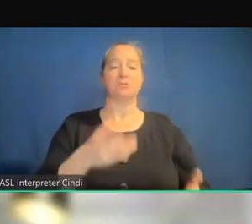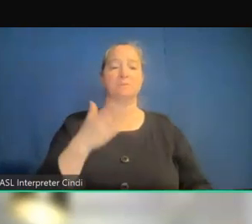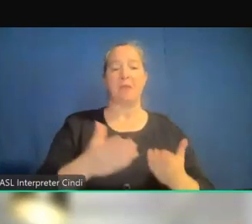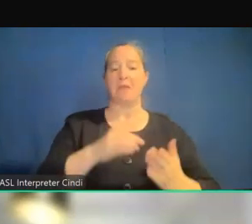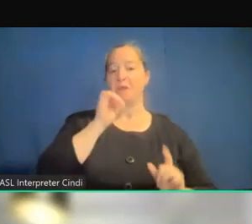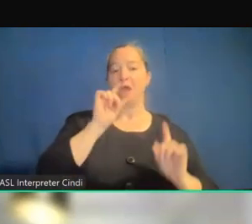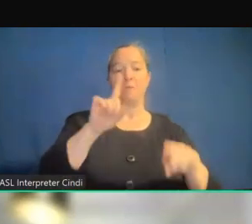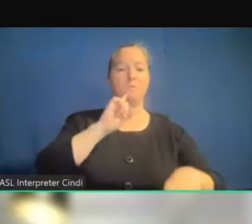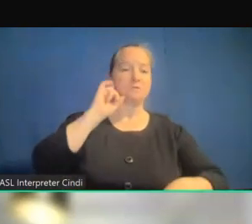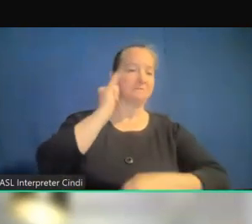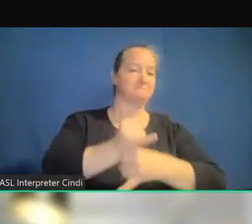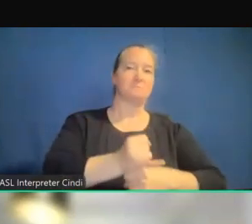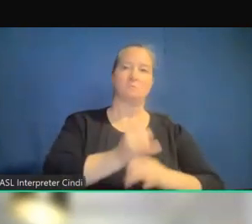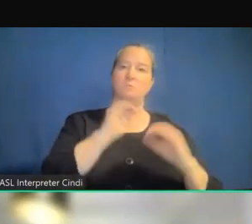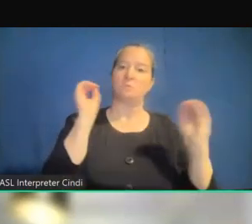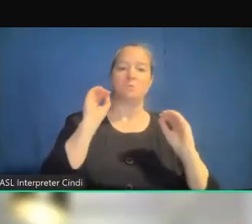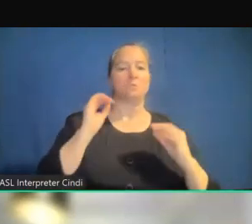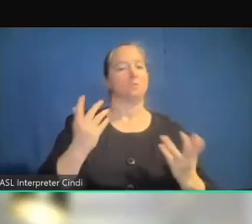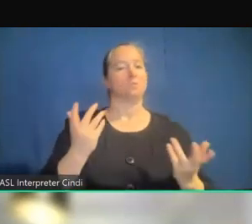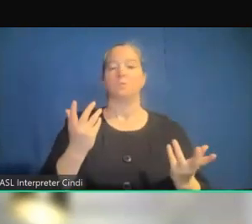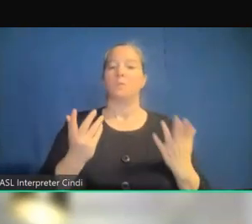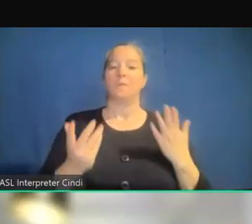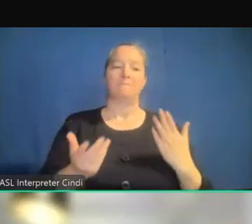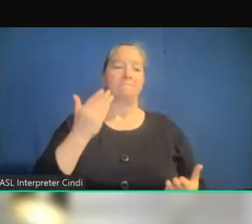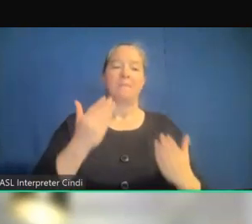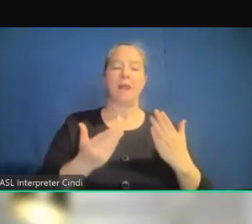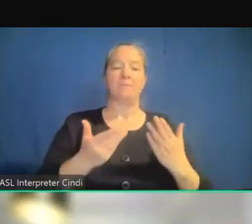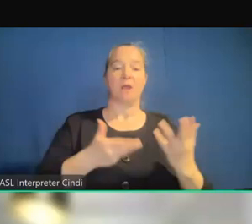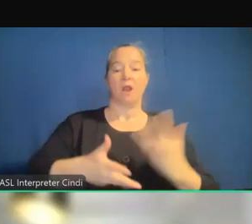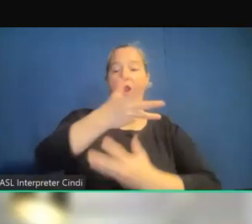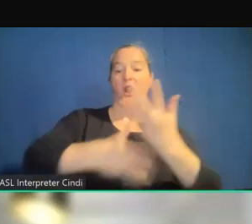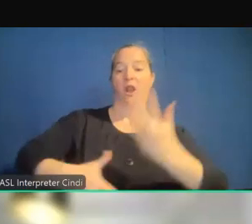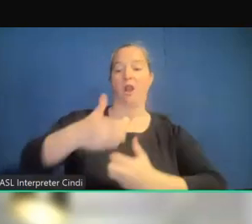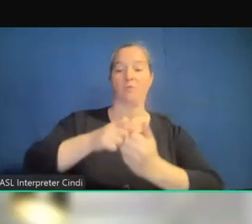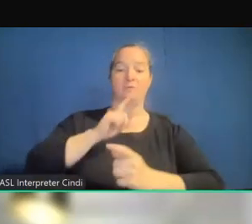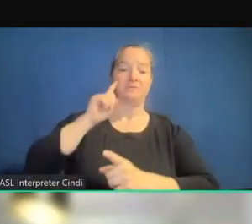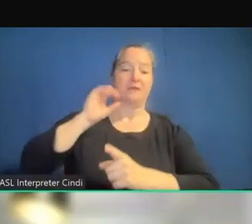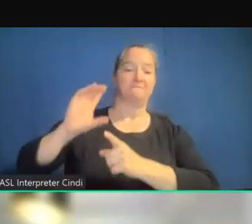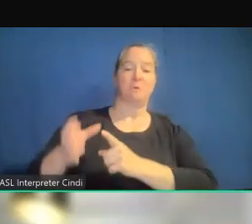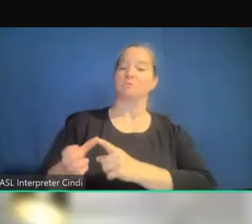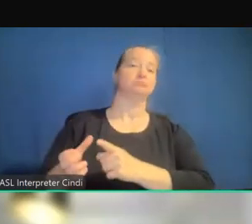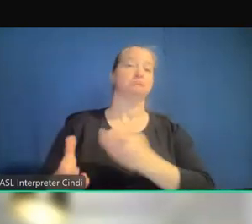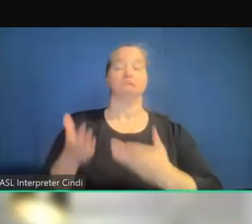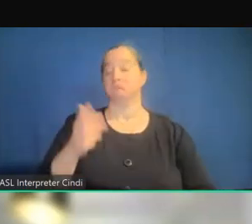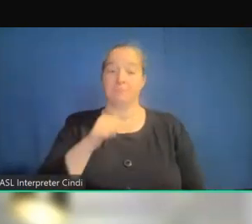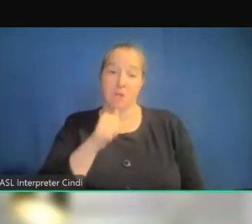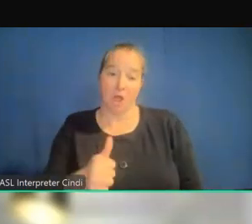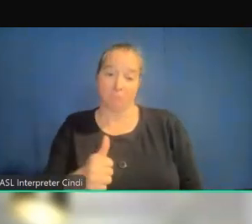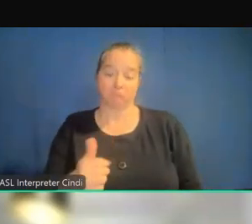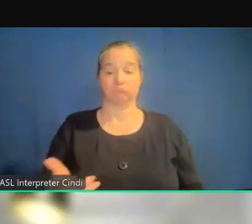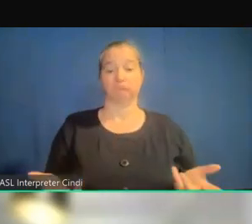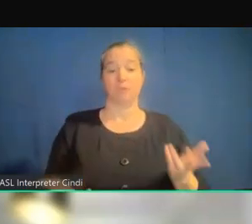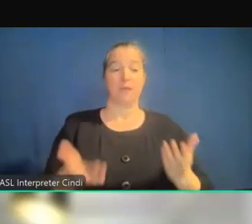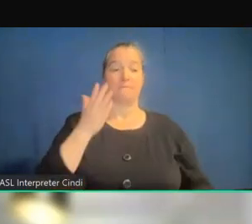schools for deaf individuals and does not associate necessarily with deaf culture and may